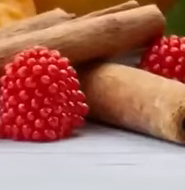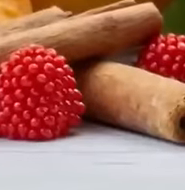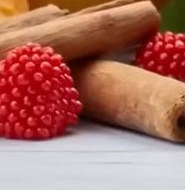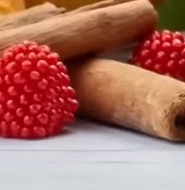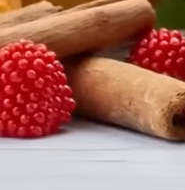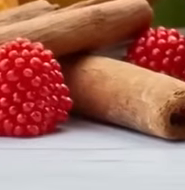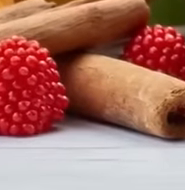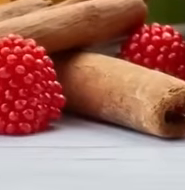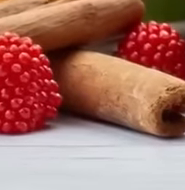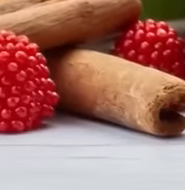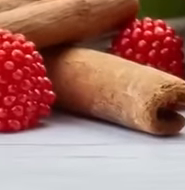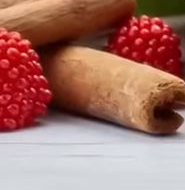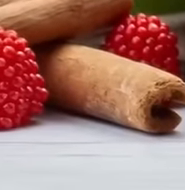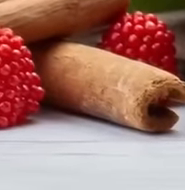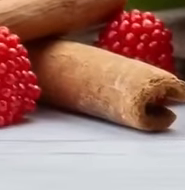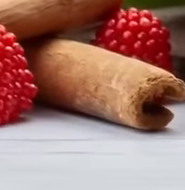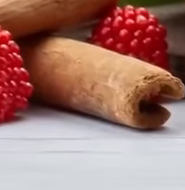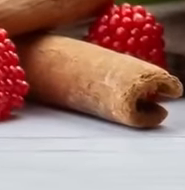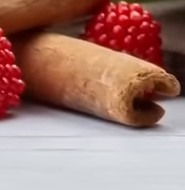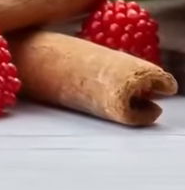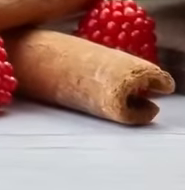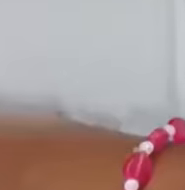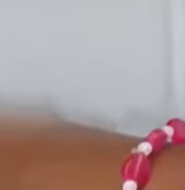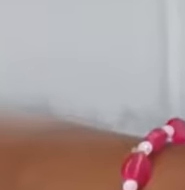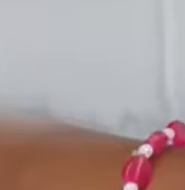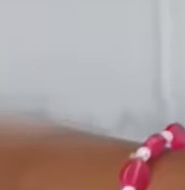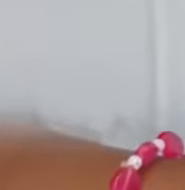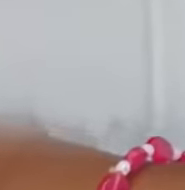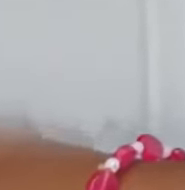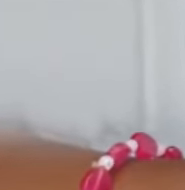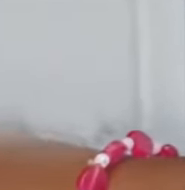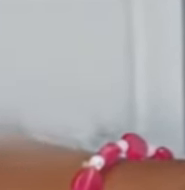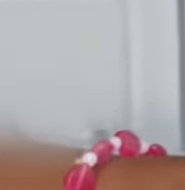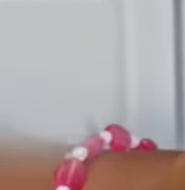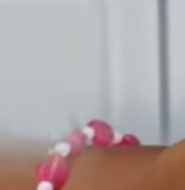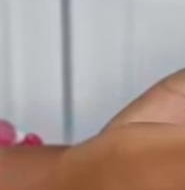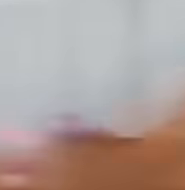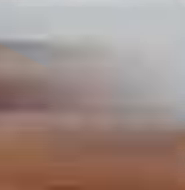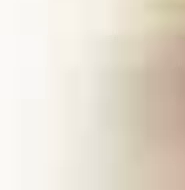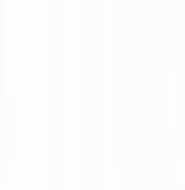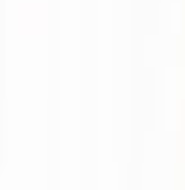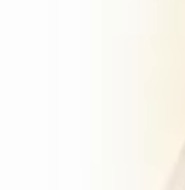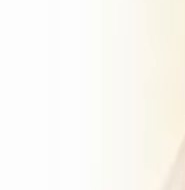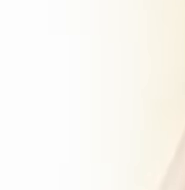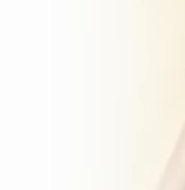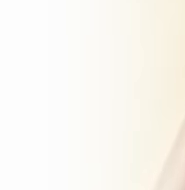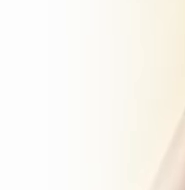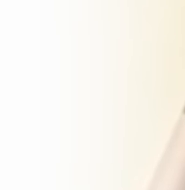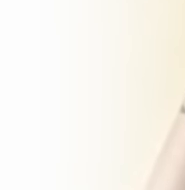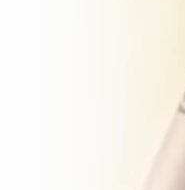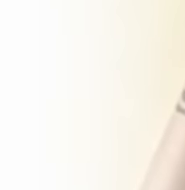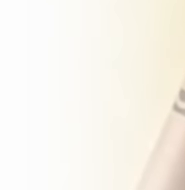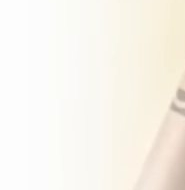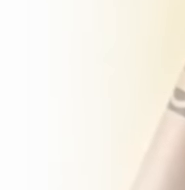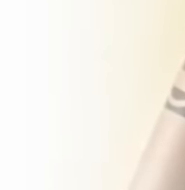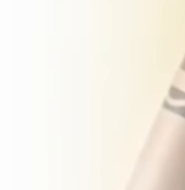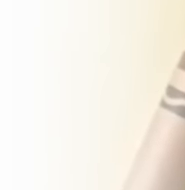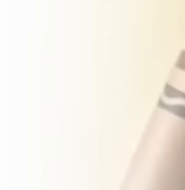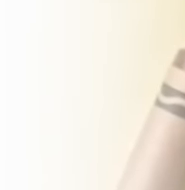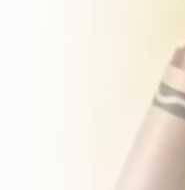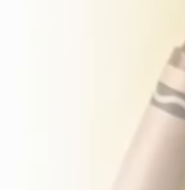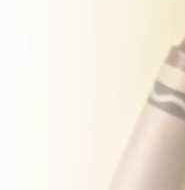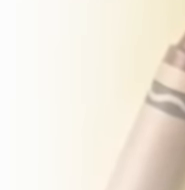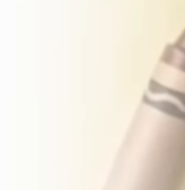Nature's Way is Alive. Kids' Gummies are multivitamin gummies meant to support the development of children's bodies like their bones, muscles,